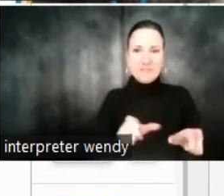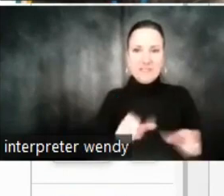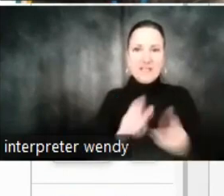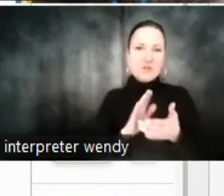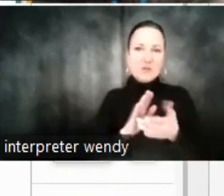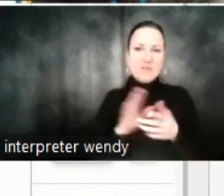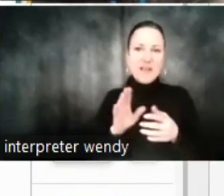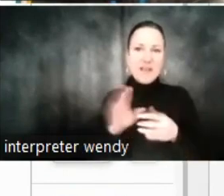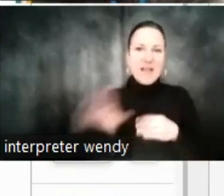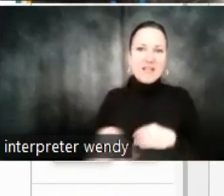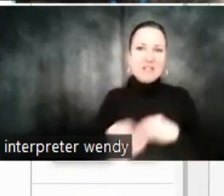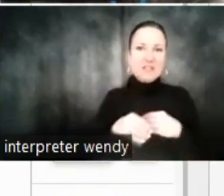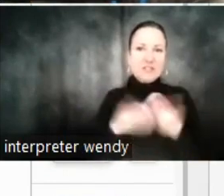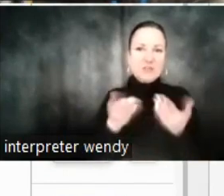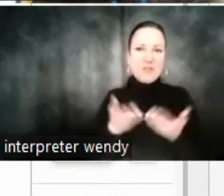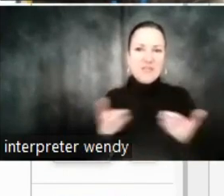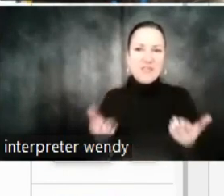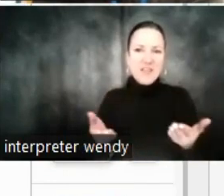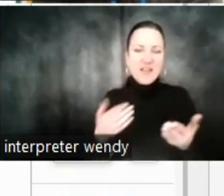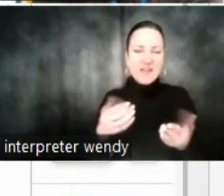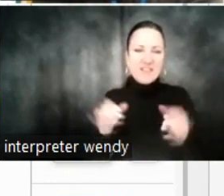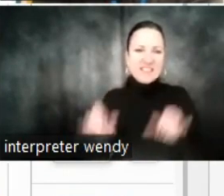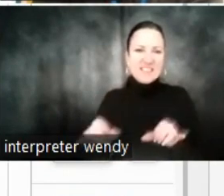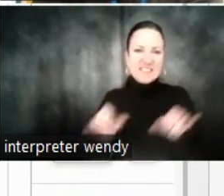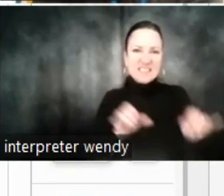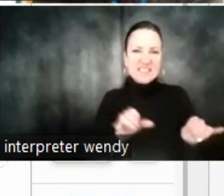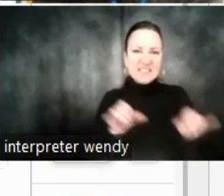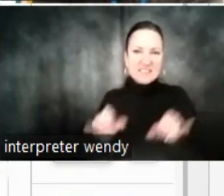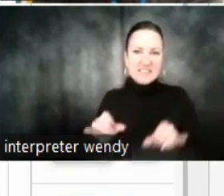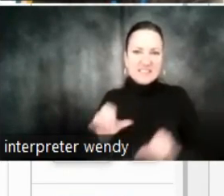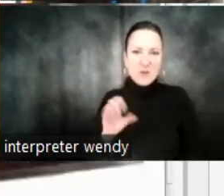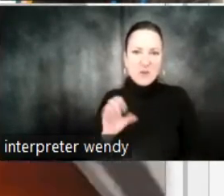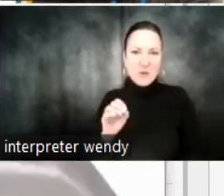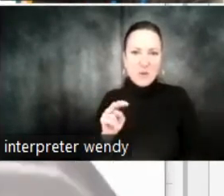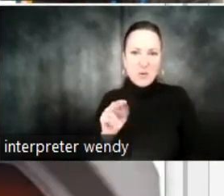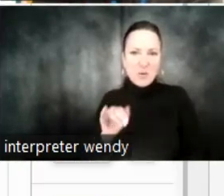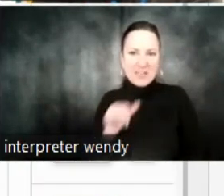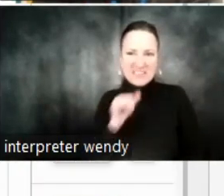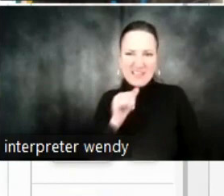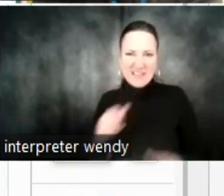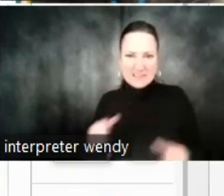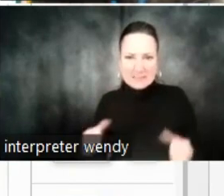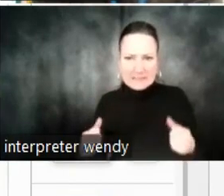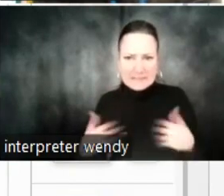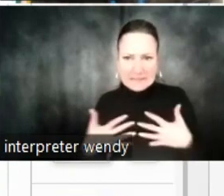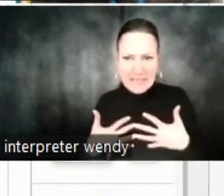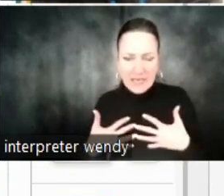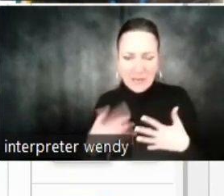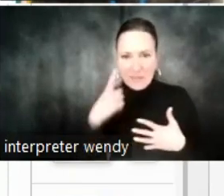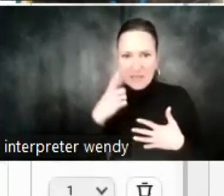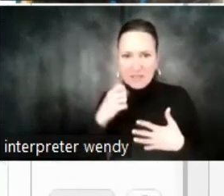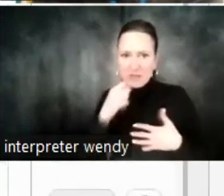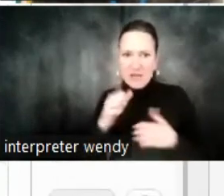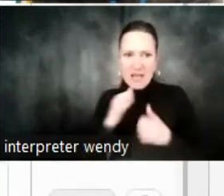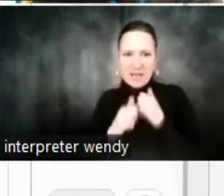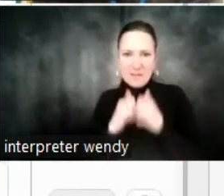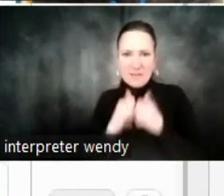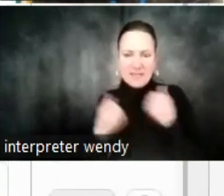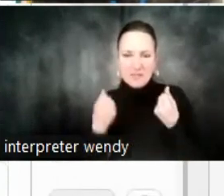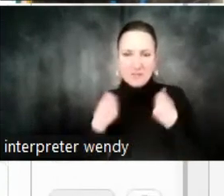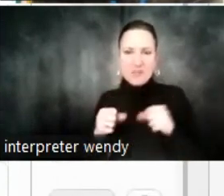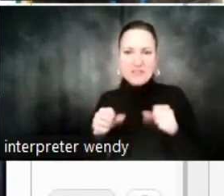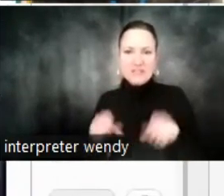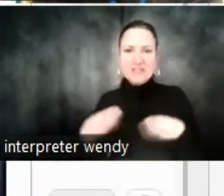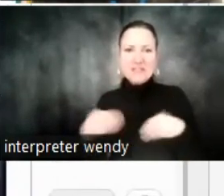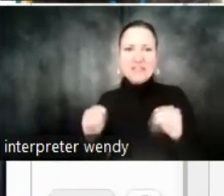product. So, perhaps Uni isn't as afraid of that because it's not like an exact competitor for what they're trying to sell. But